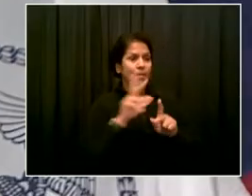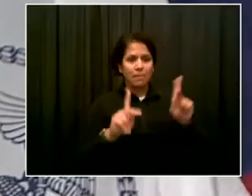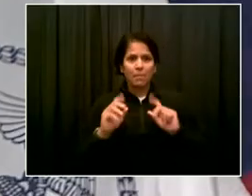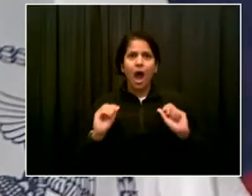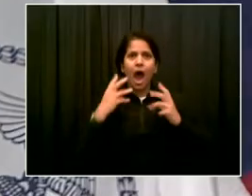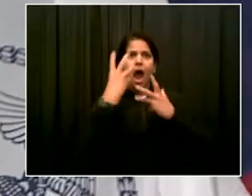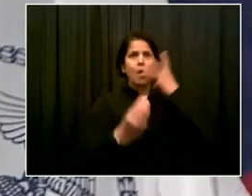Street Journal.